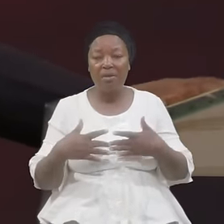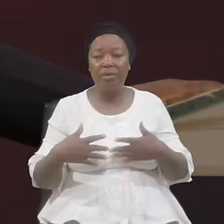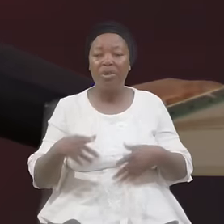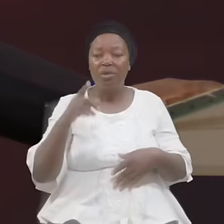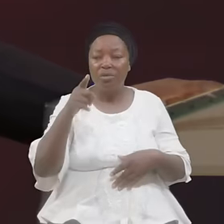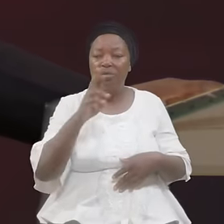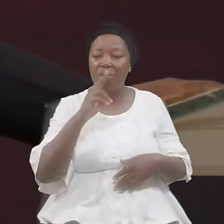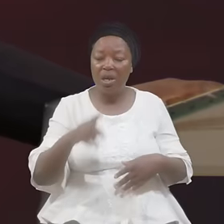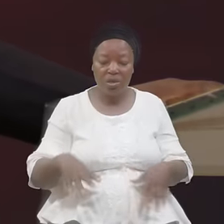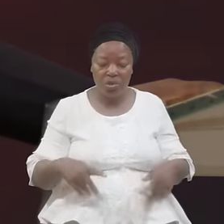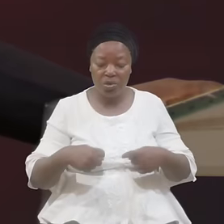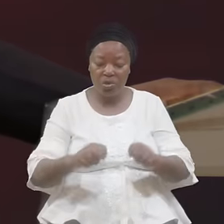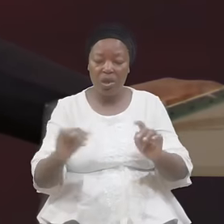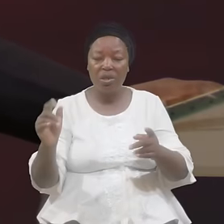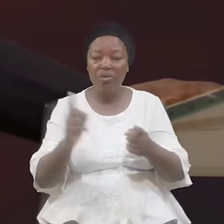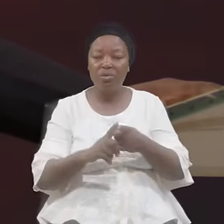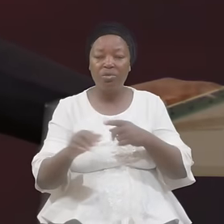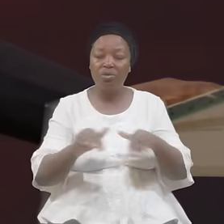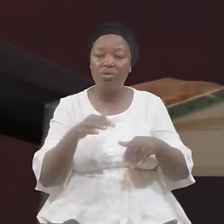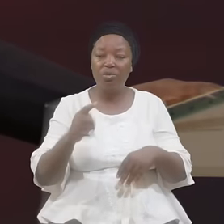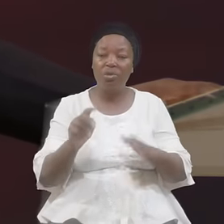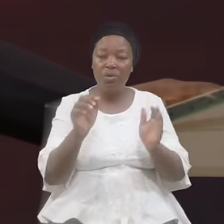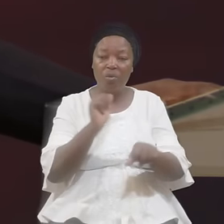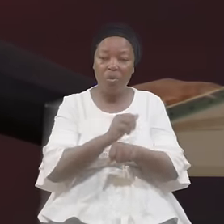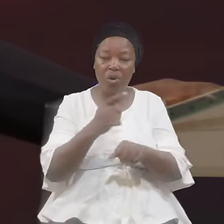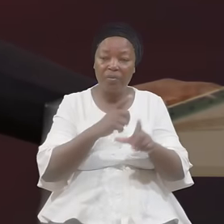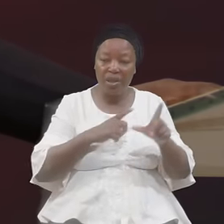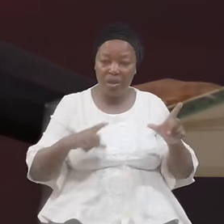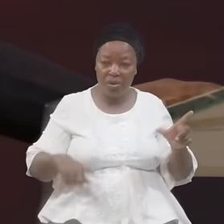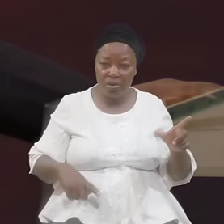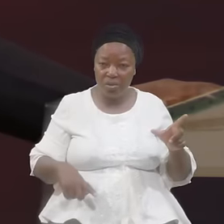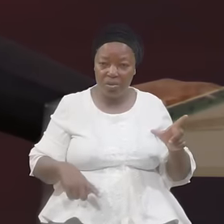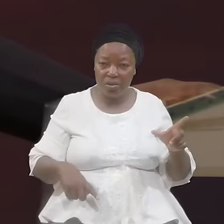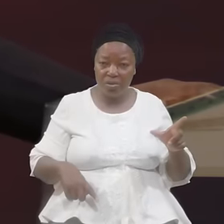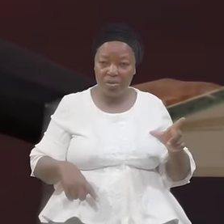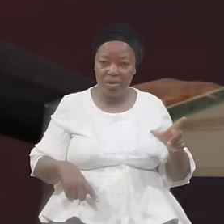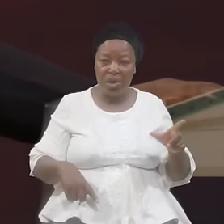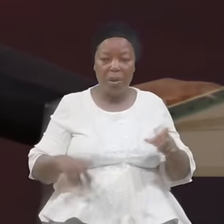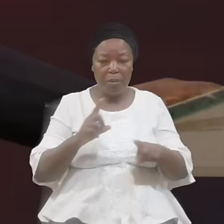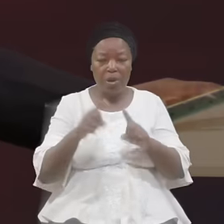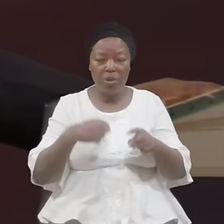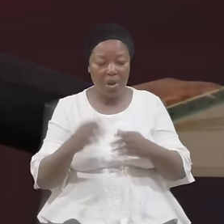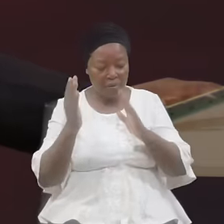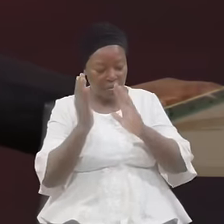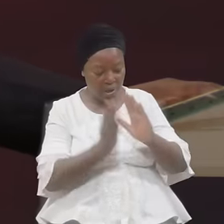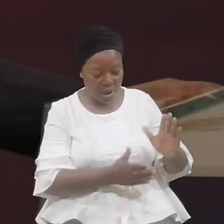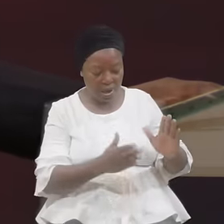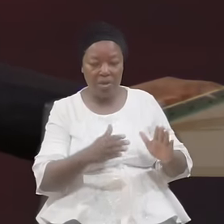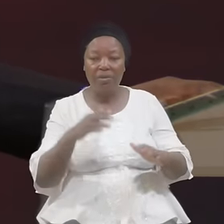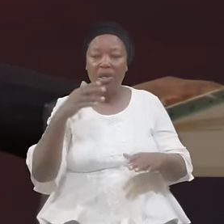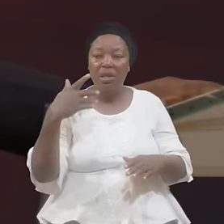To Do The Work Of The Lord But They Have Abandoned The Lord